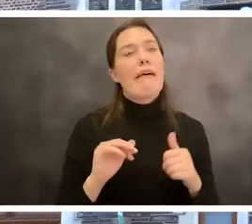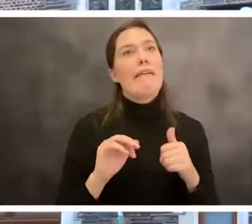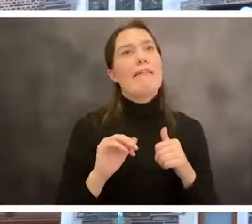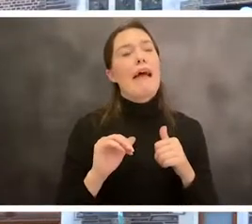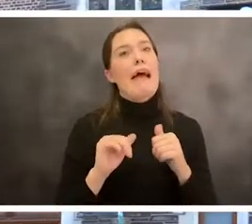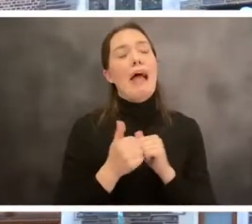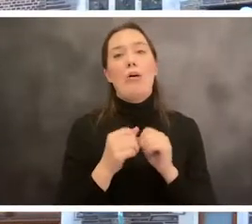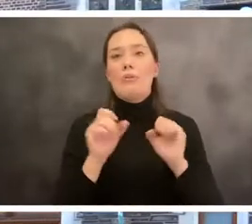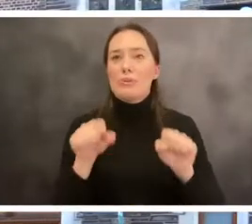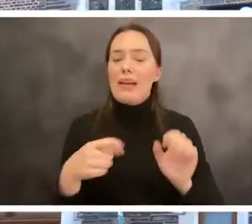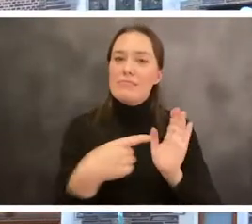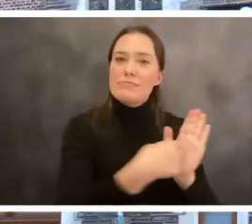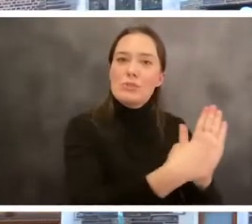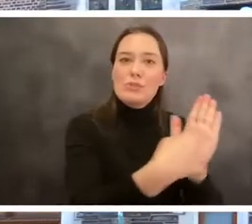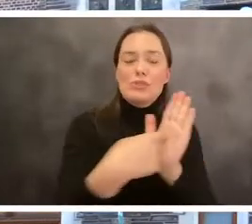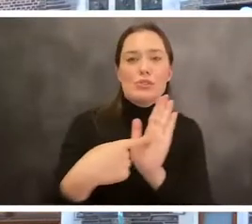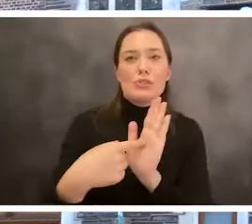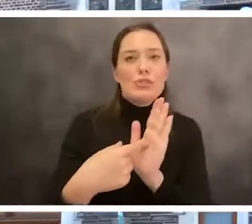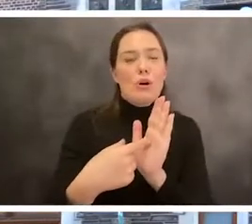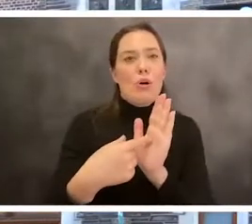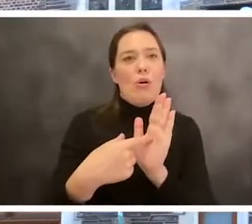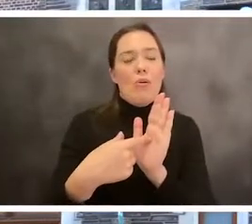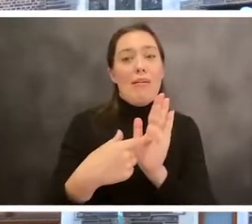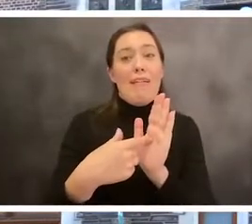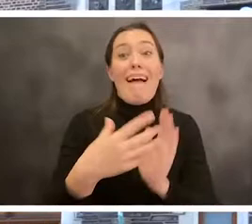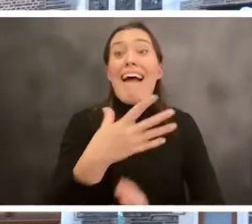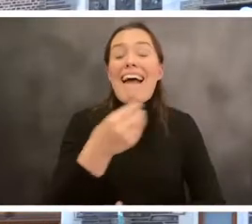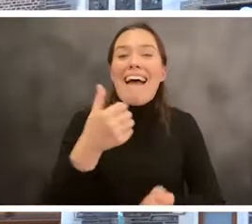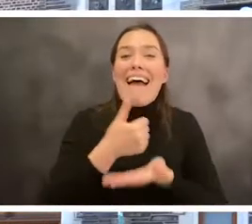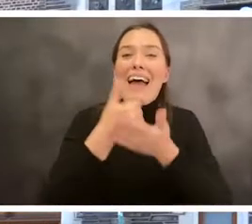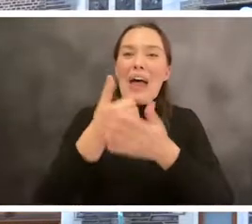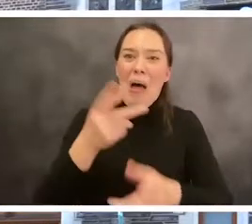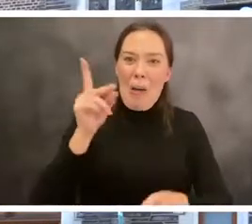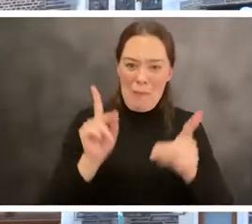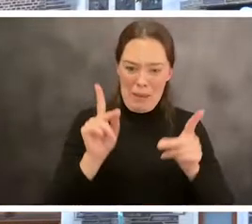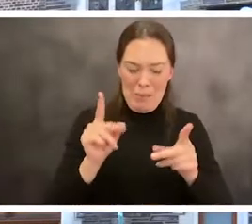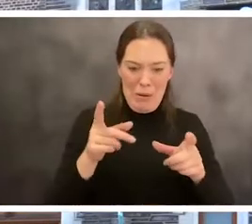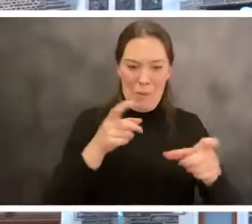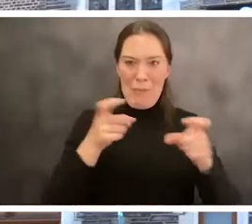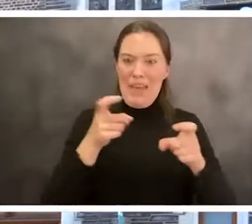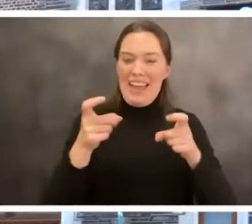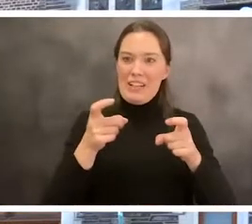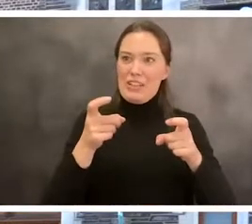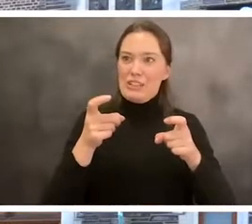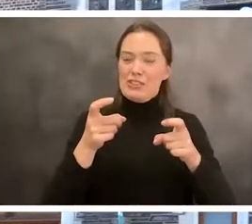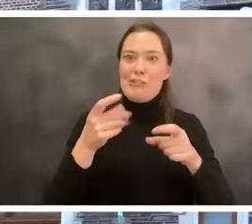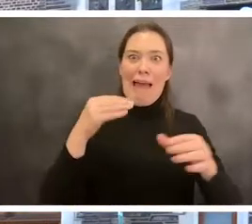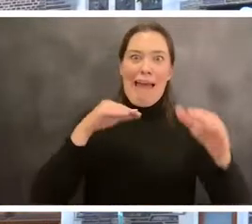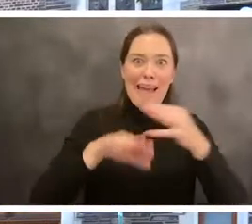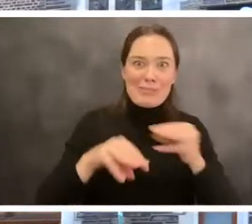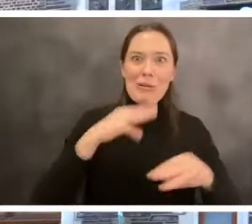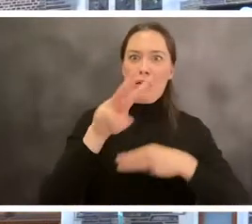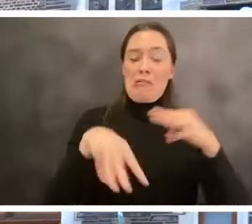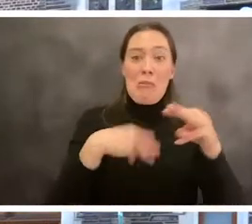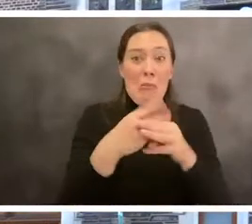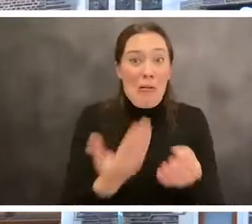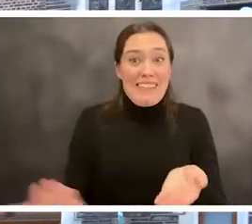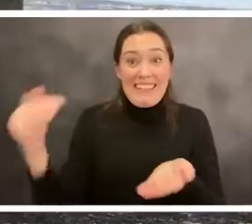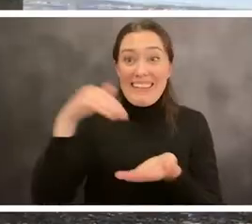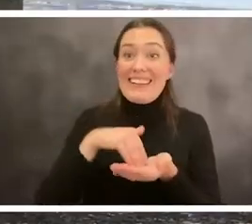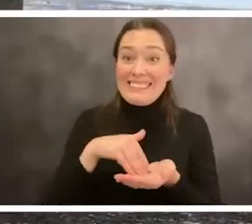it could reflect and help us sort of, you know, manage our re-entry into the world.